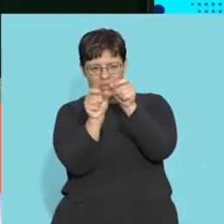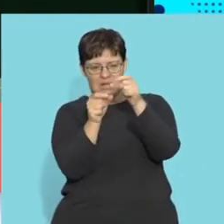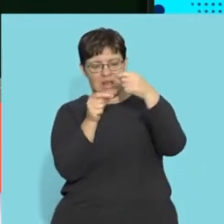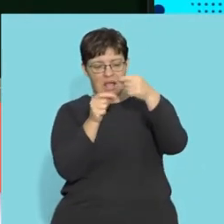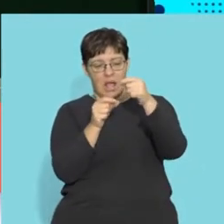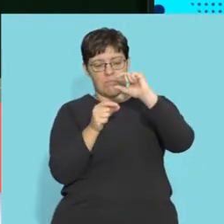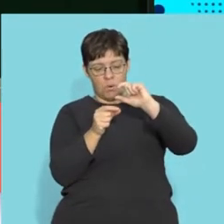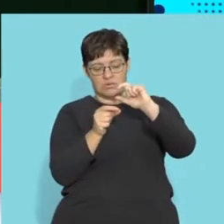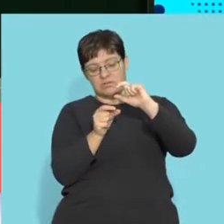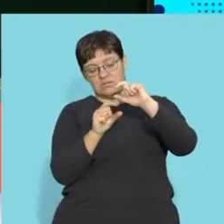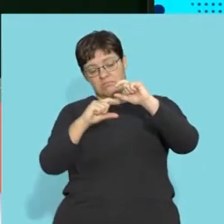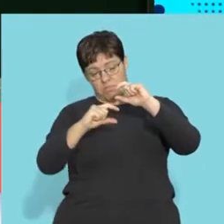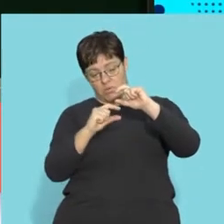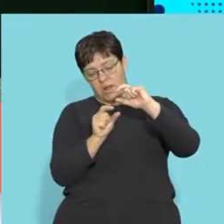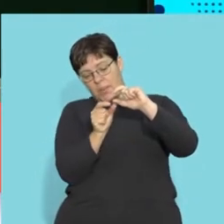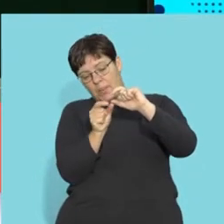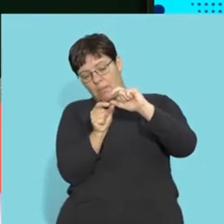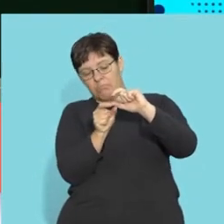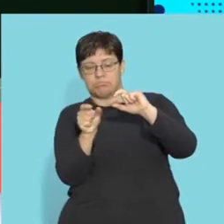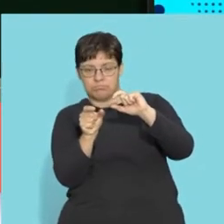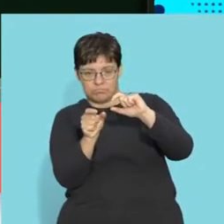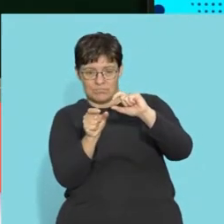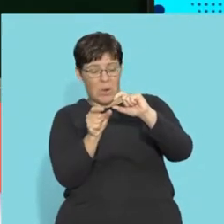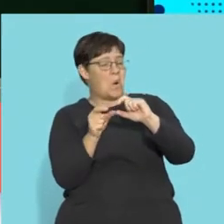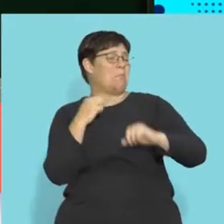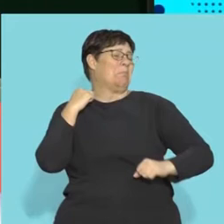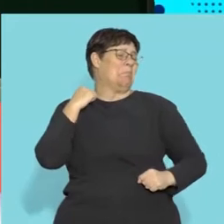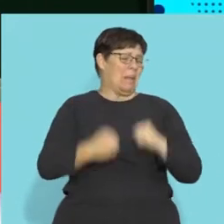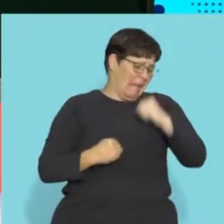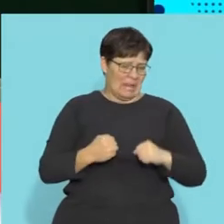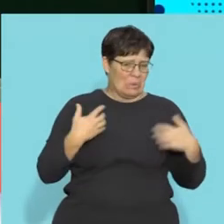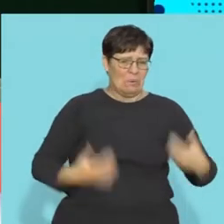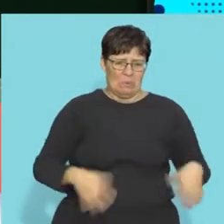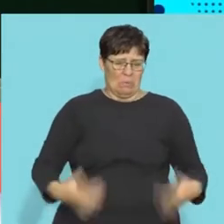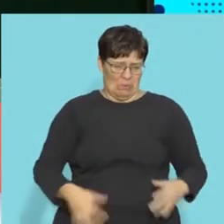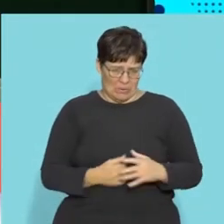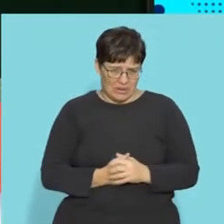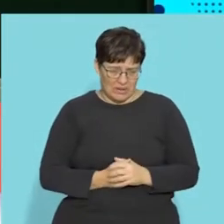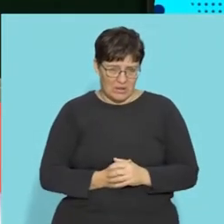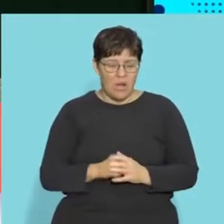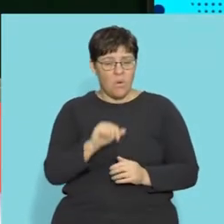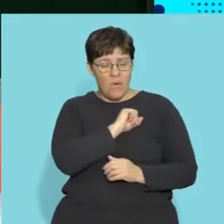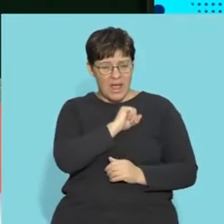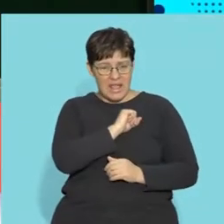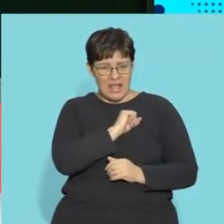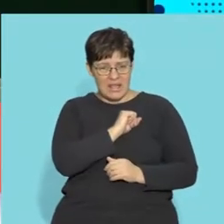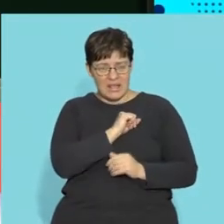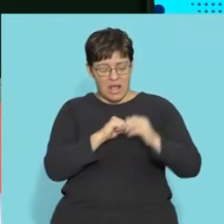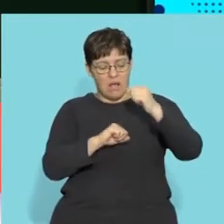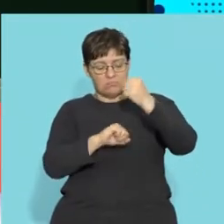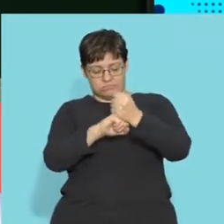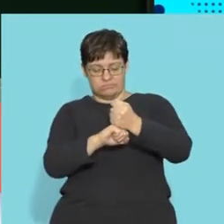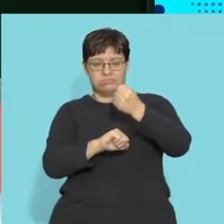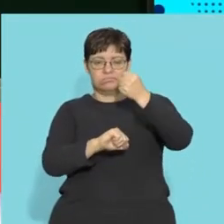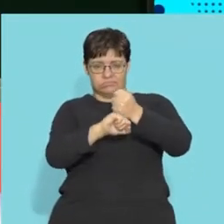disc. That is when that disc is slipping out and apparently extremely painful. I don't want that ever in my life because